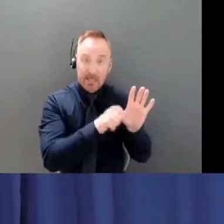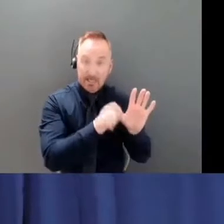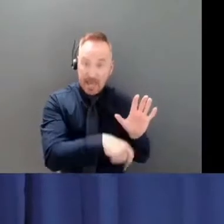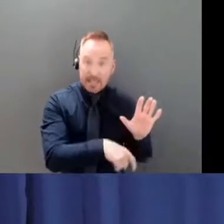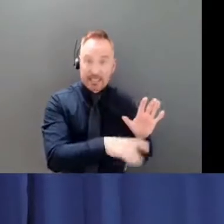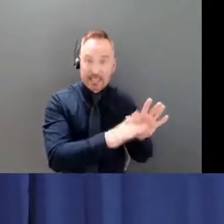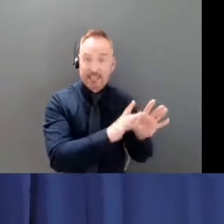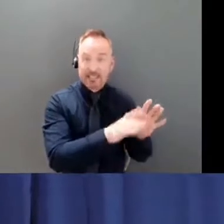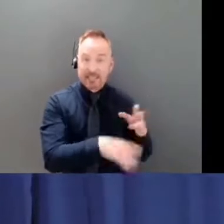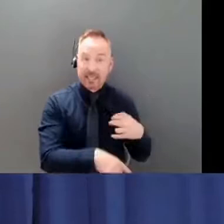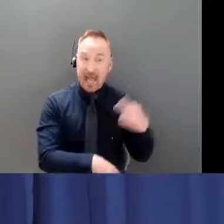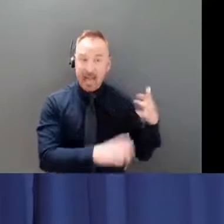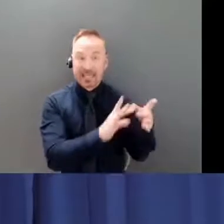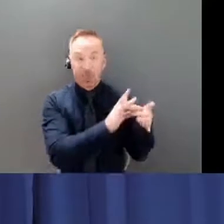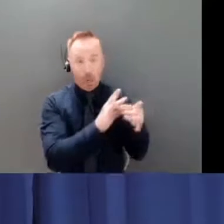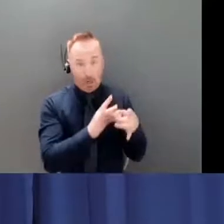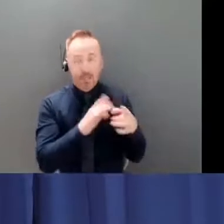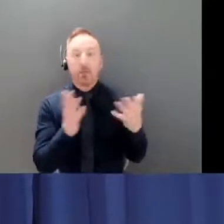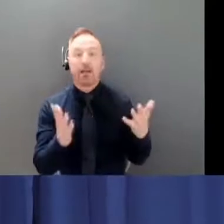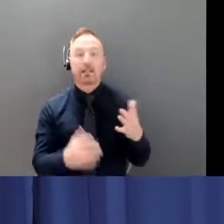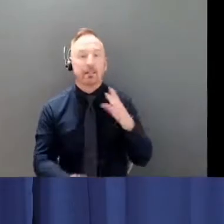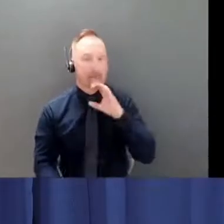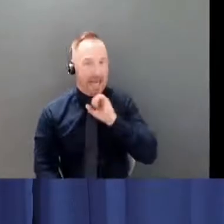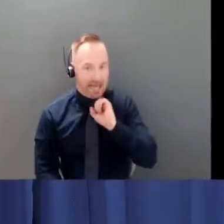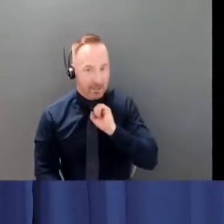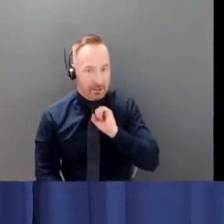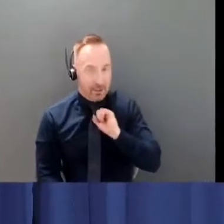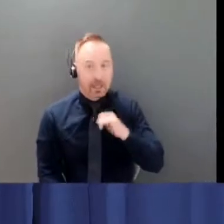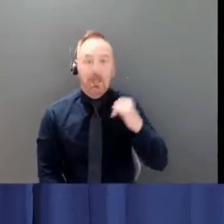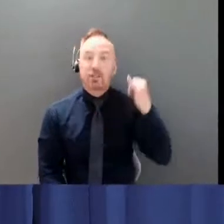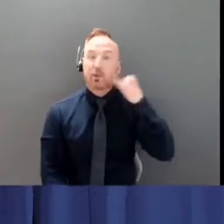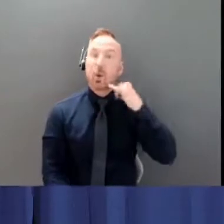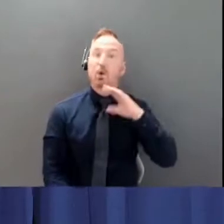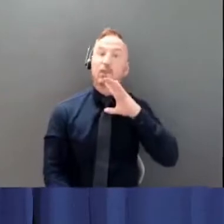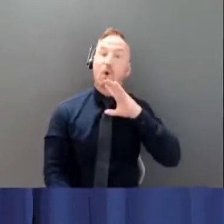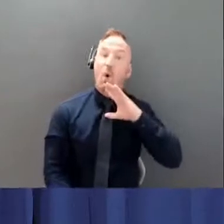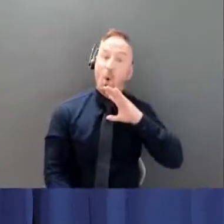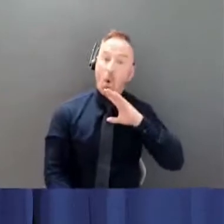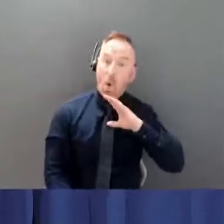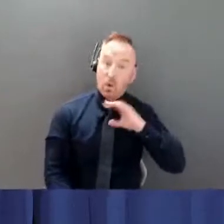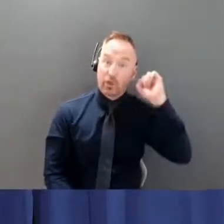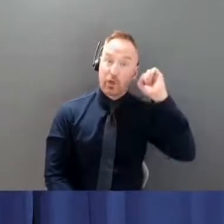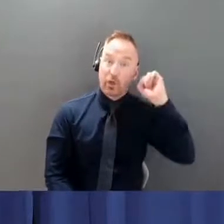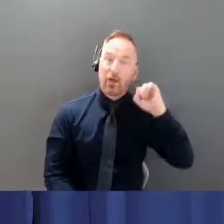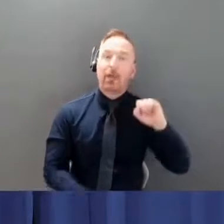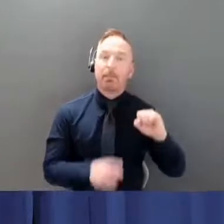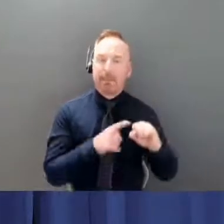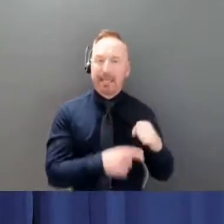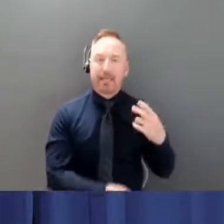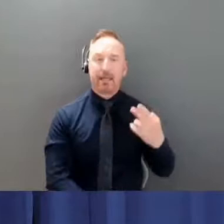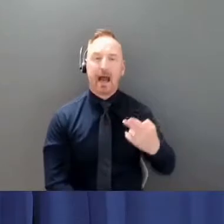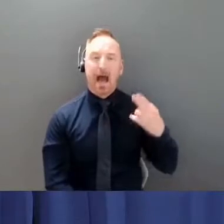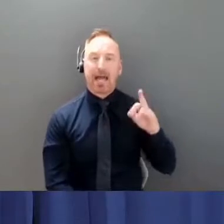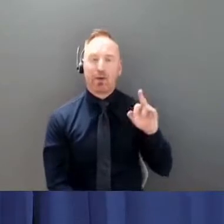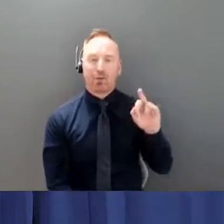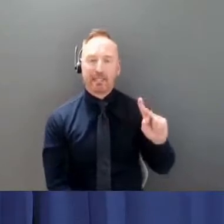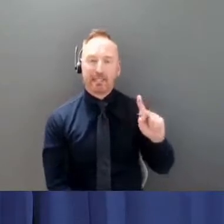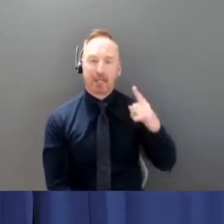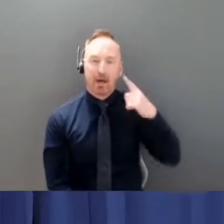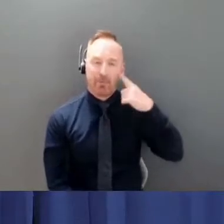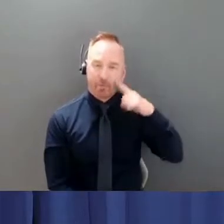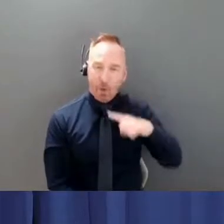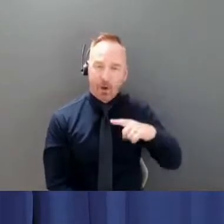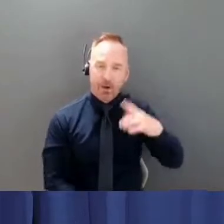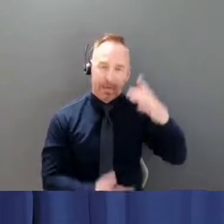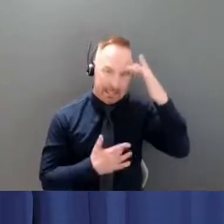other words the older you are the more you are at risk for serious illness particularly and in